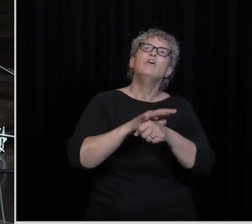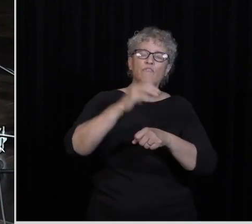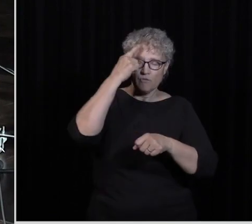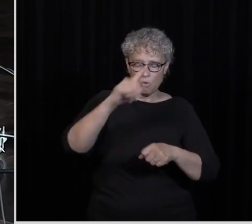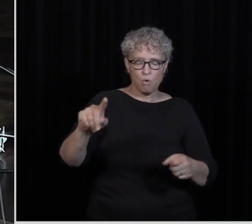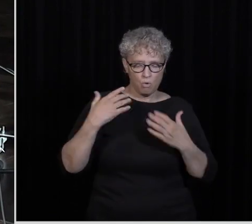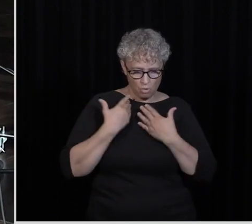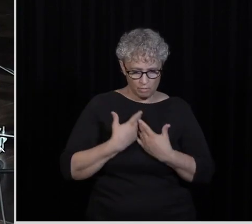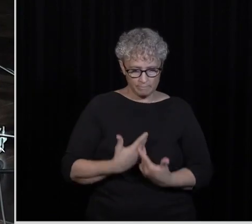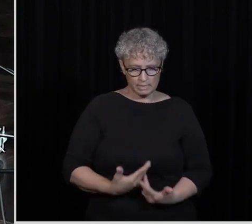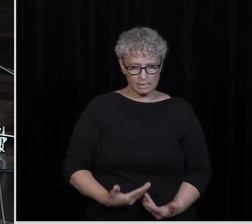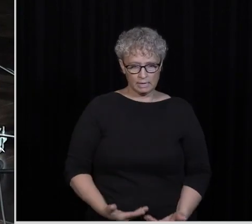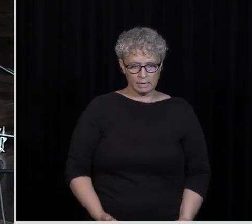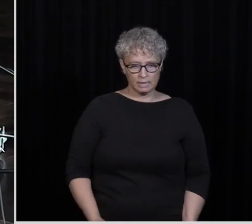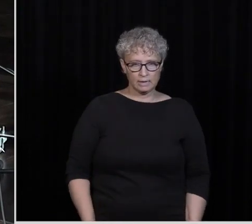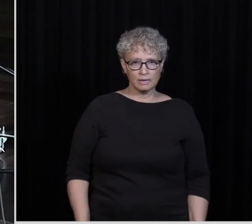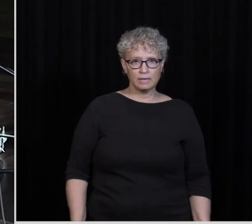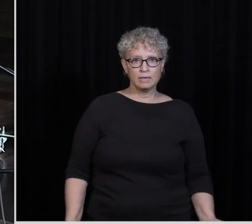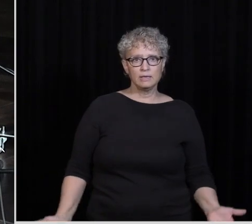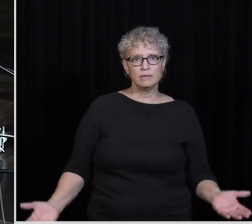Your grace me